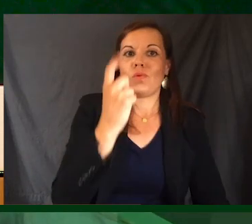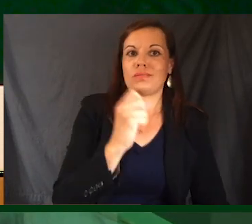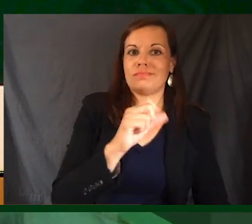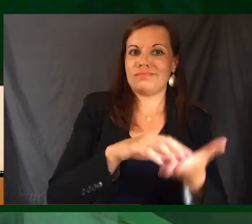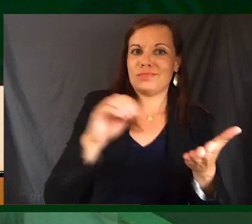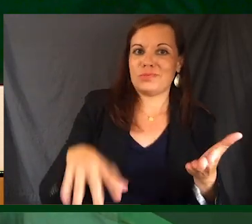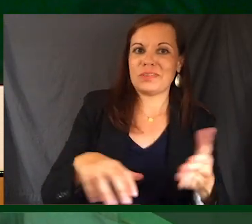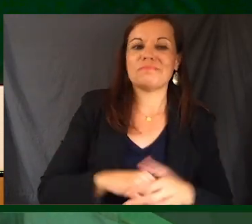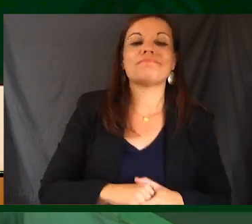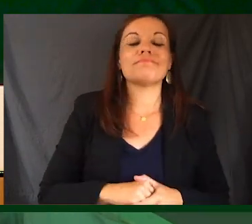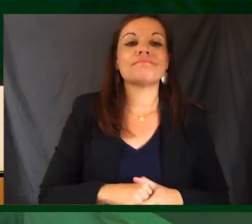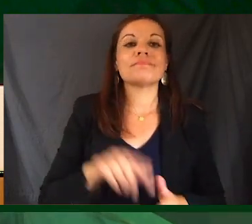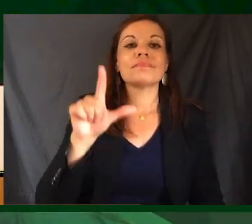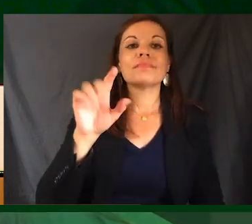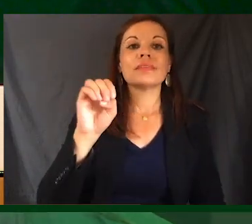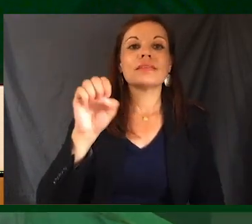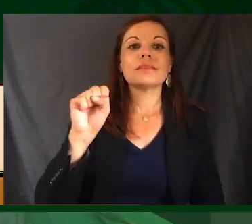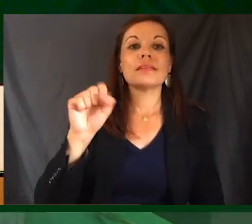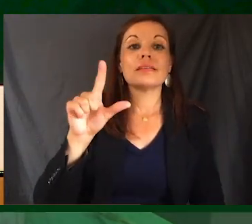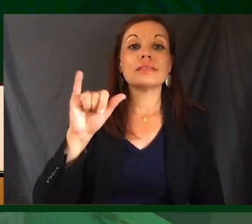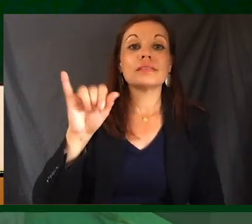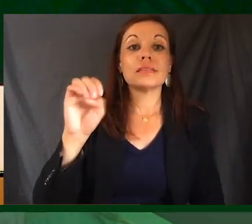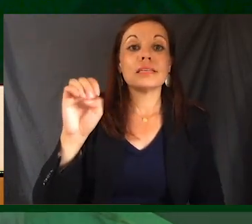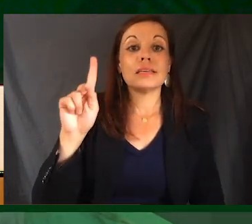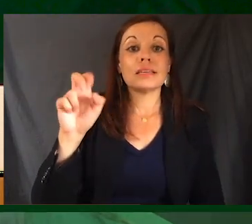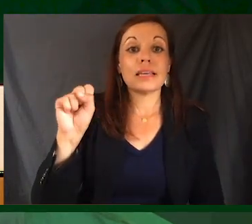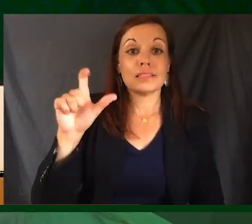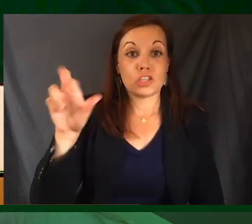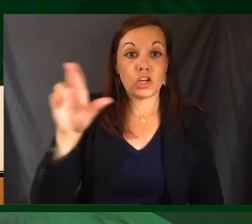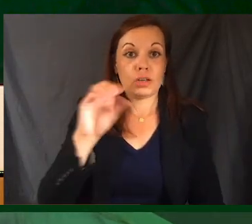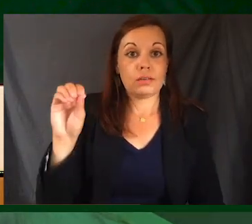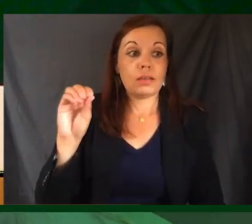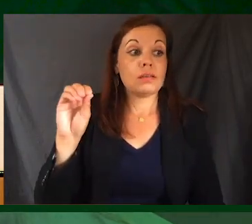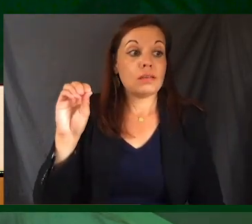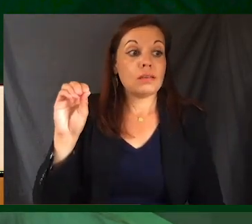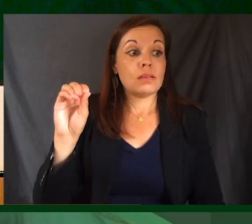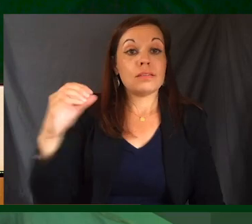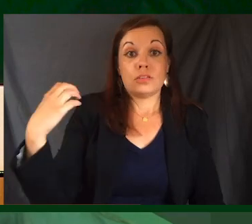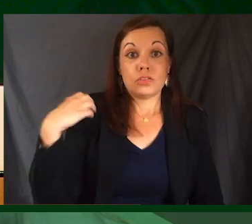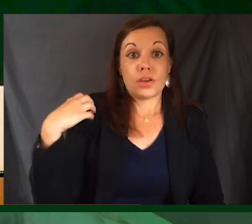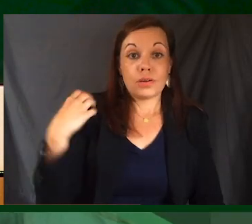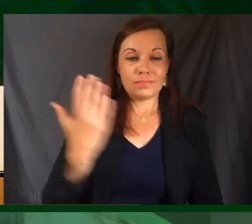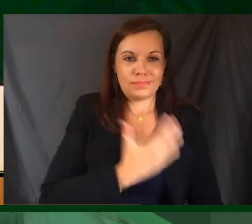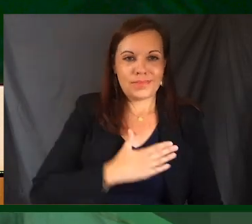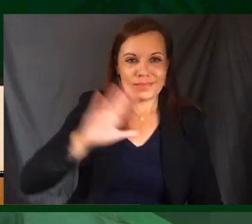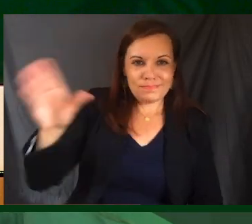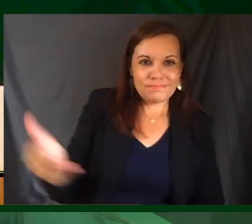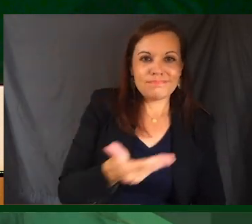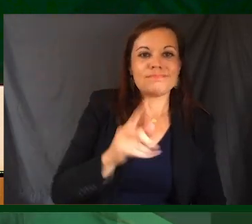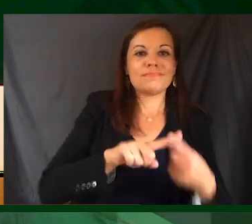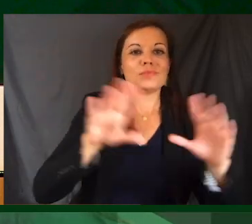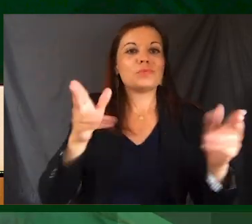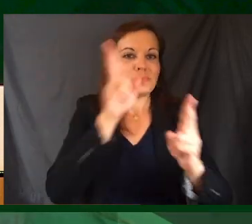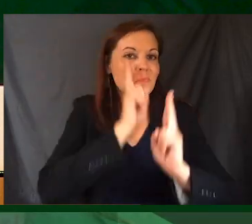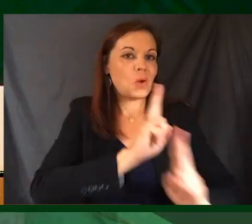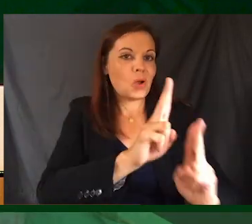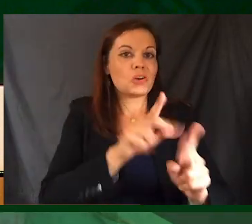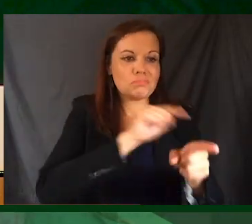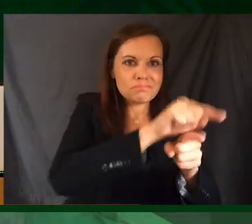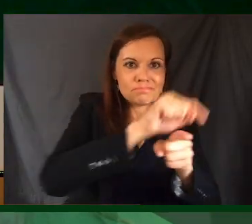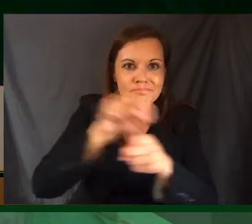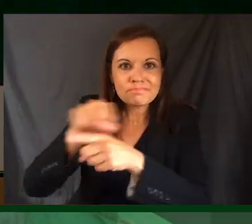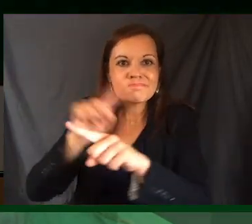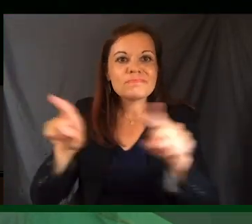Will Leslie Kessler, Instructional Council Chair, please come forward to honor the Division Award winners?